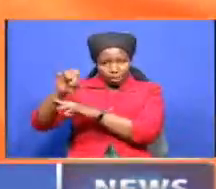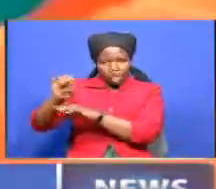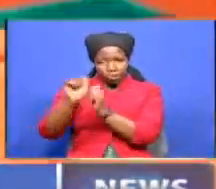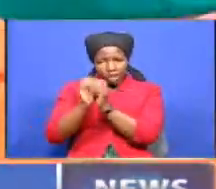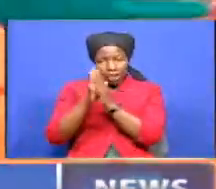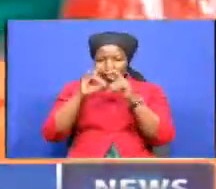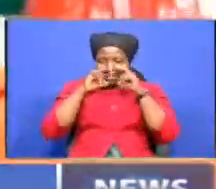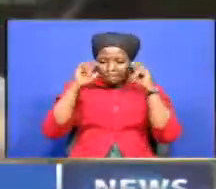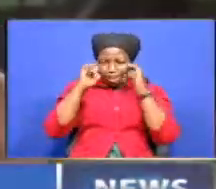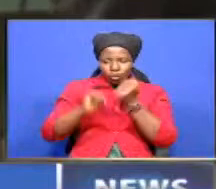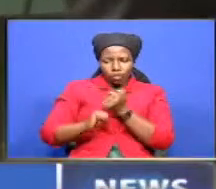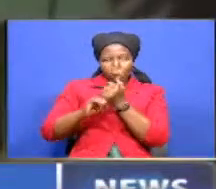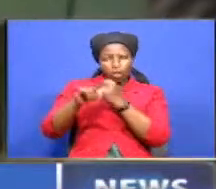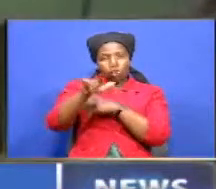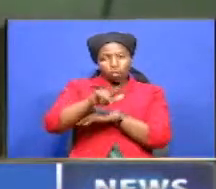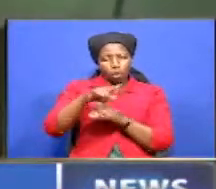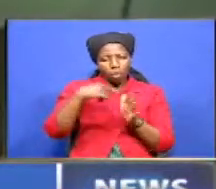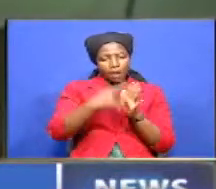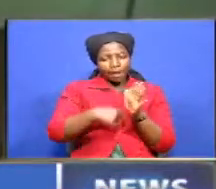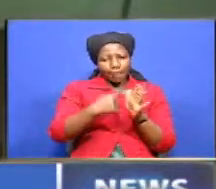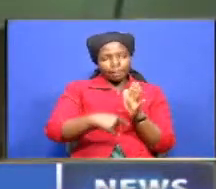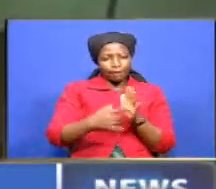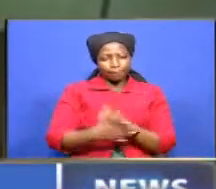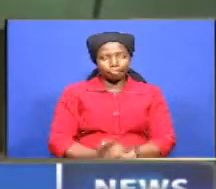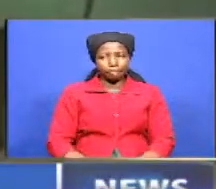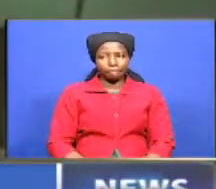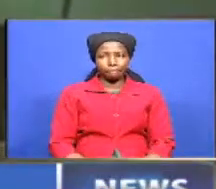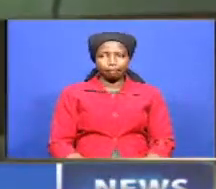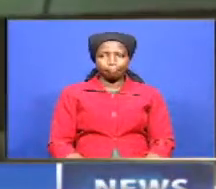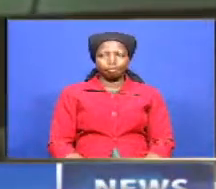industries alana ko channel one business